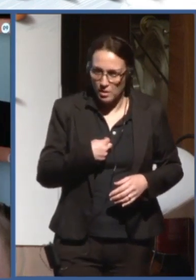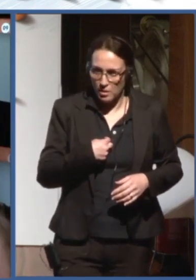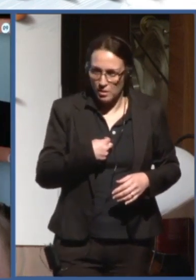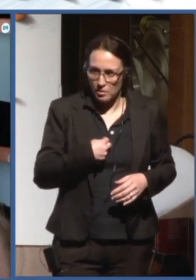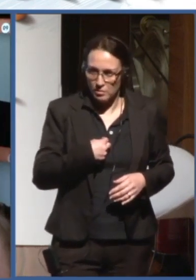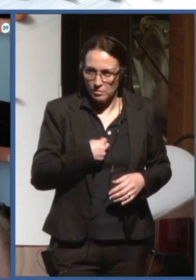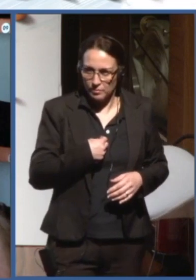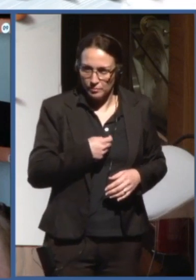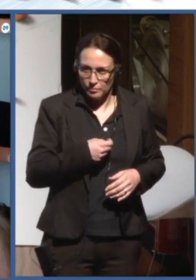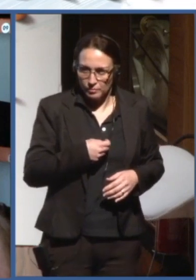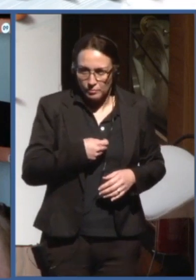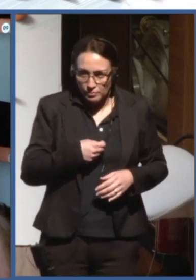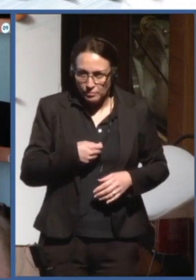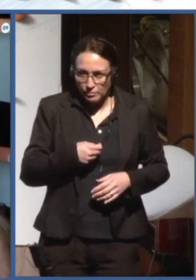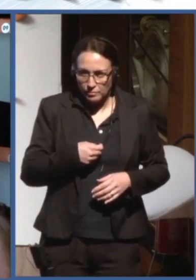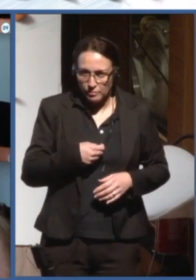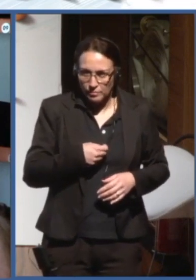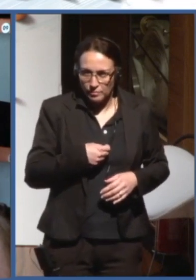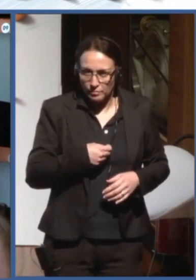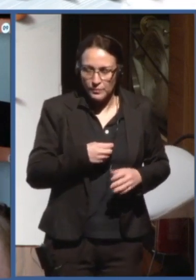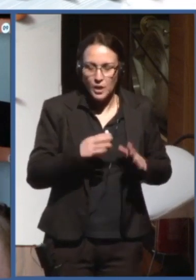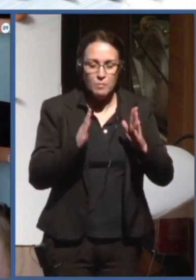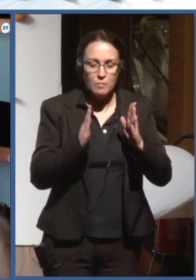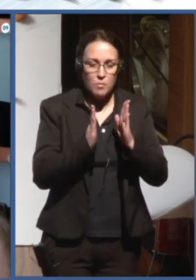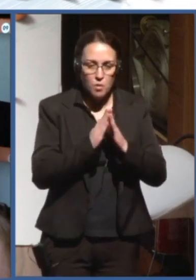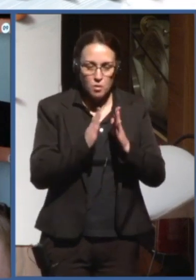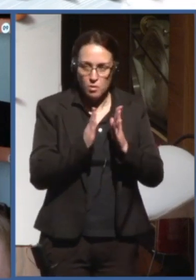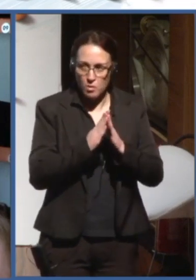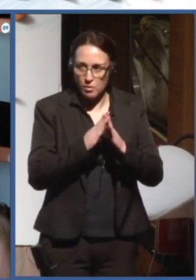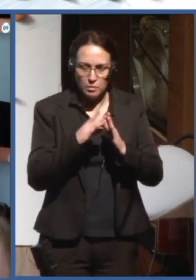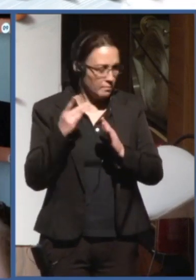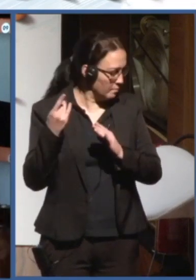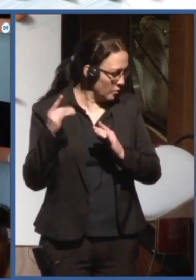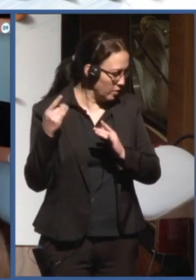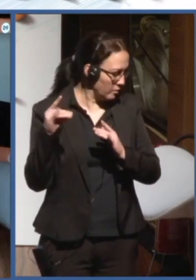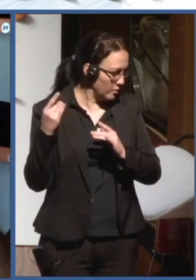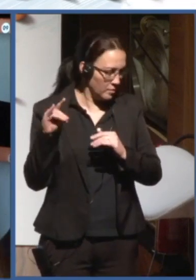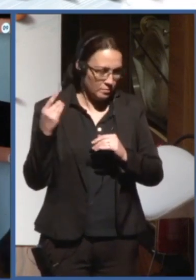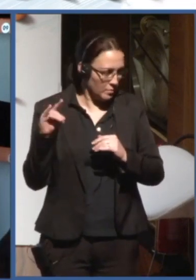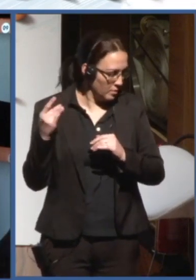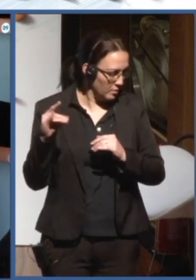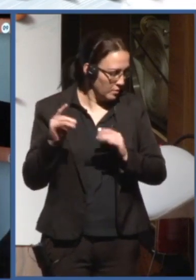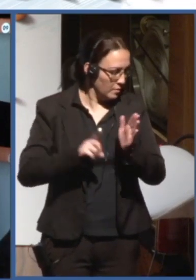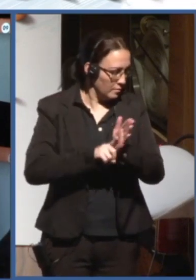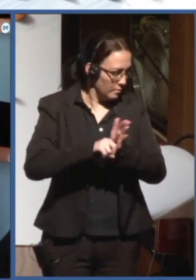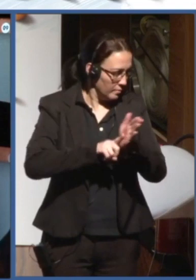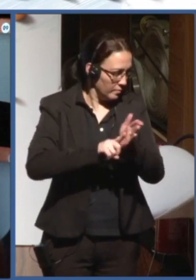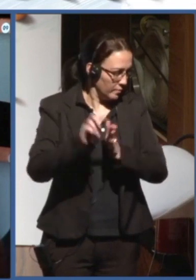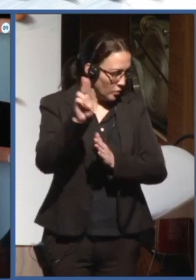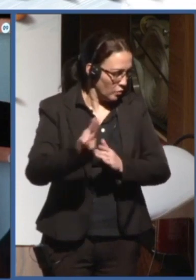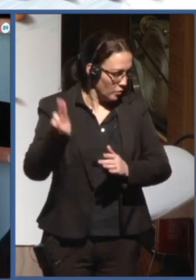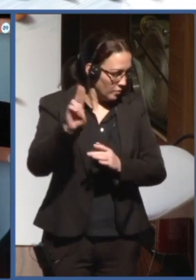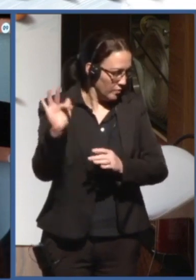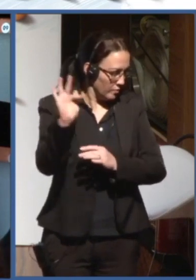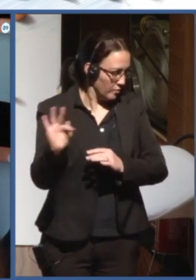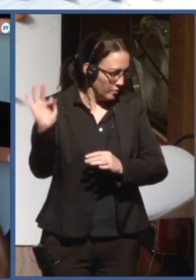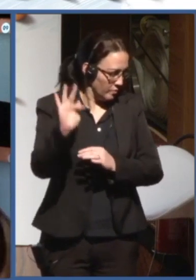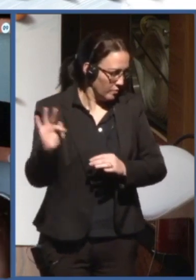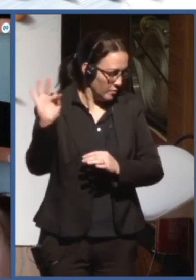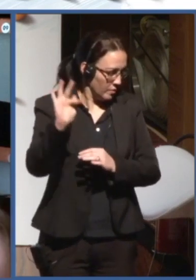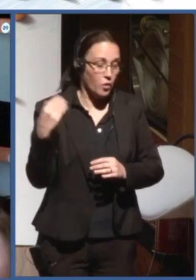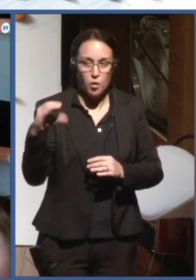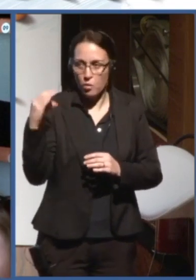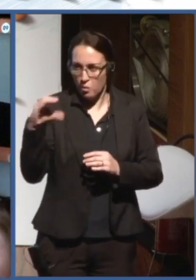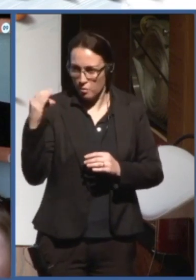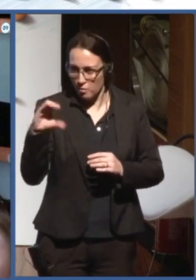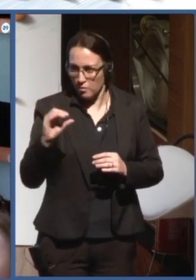and I see that the concerns of the panelists is quite wide in all topics.